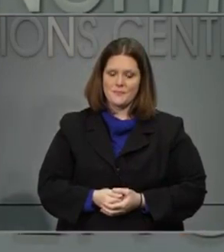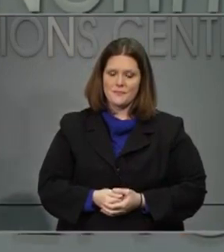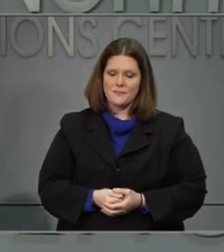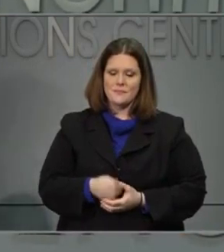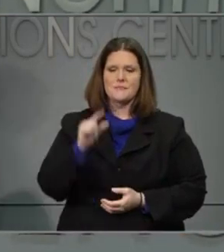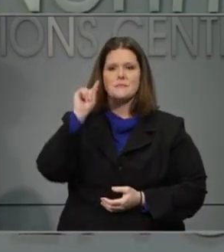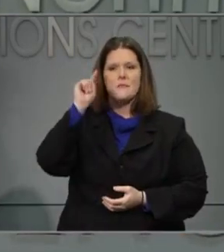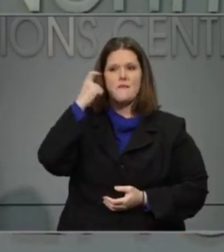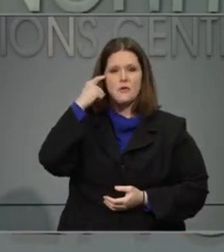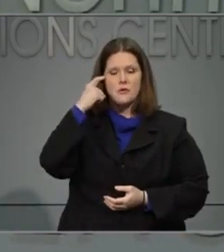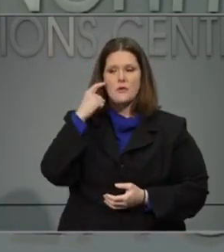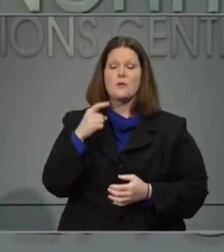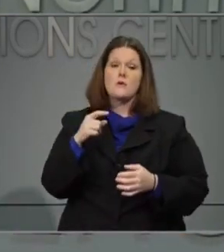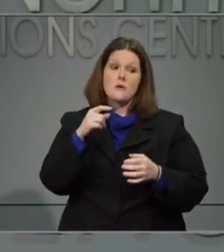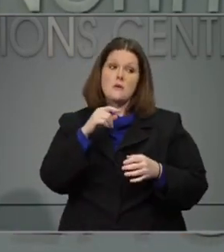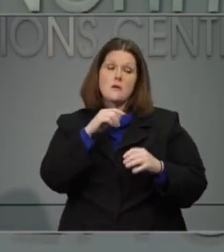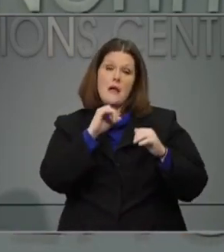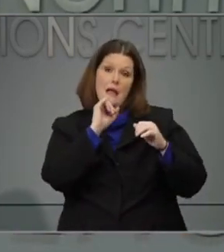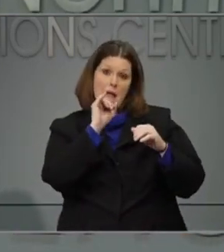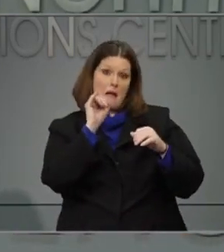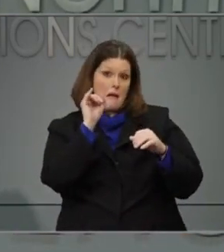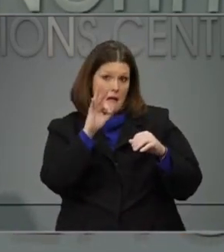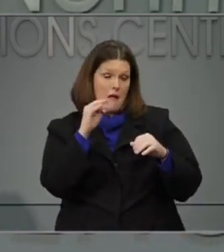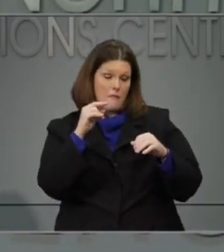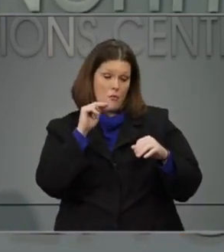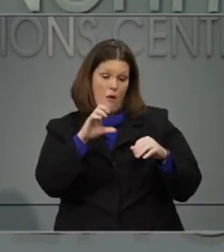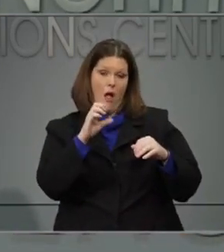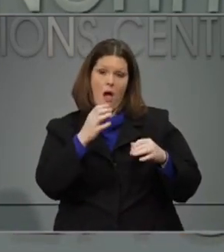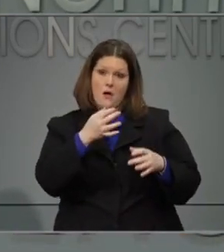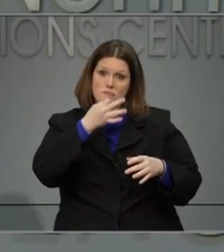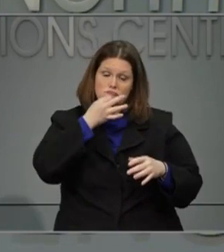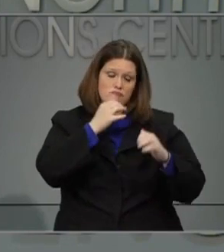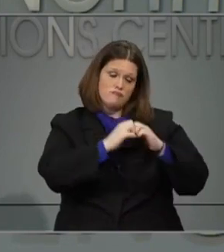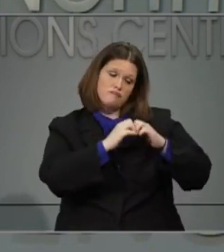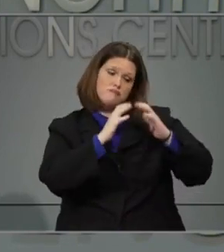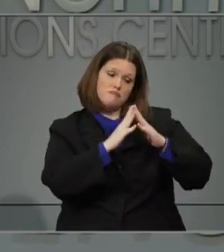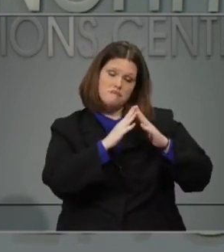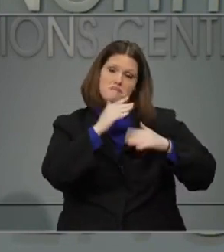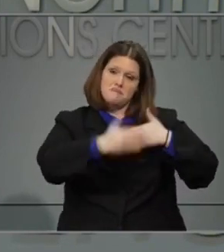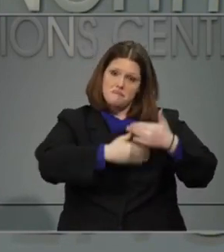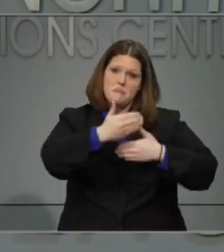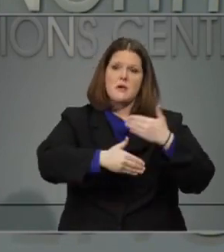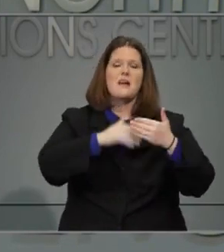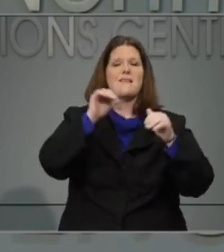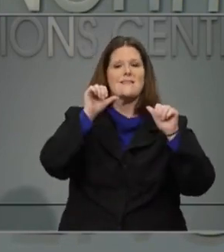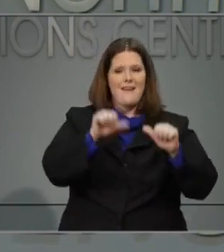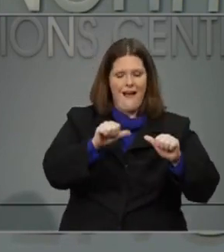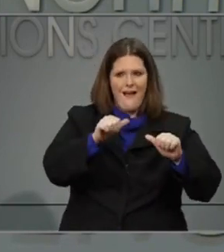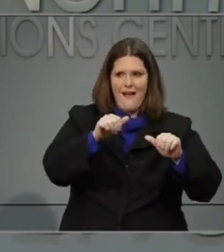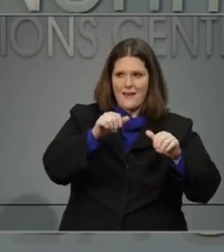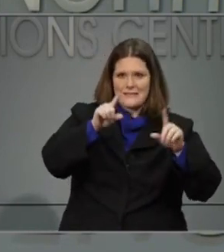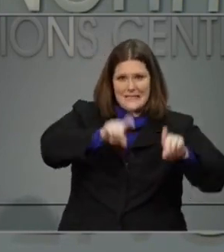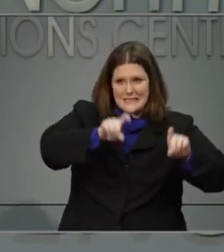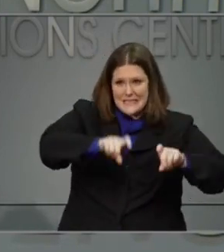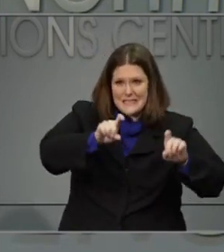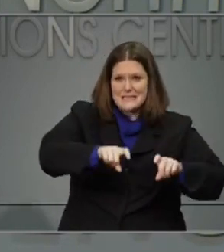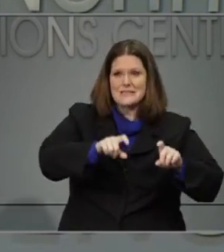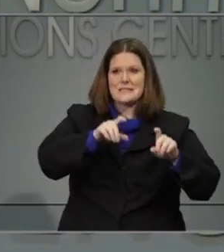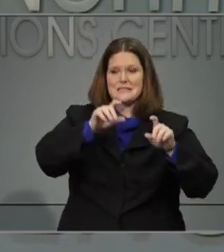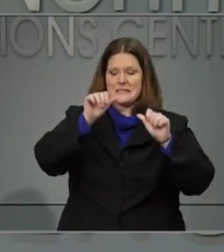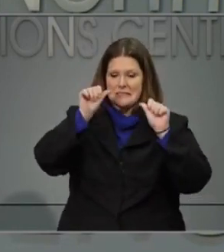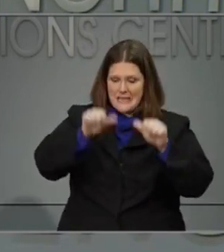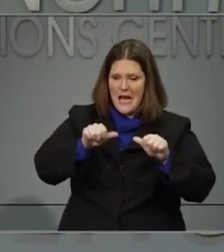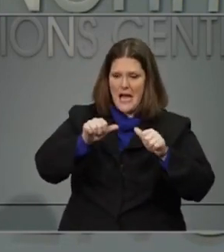And we get this going well that's going to allow us to ease these restrictions because we get this testing and tracing